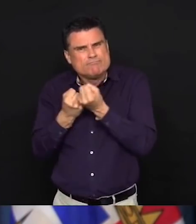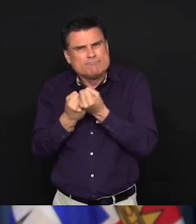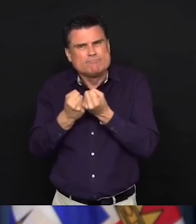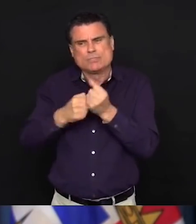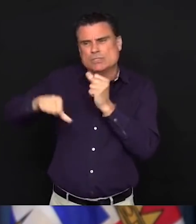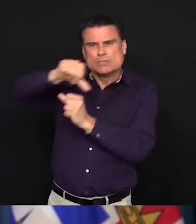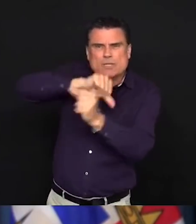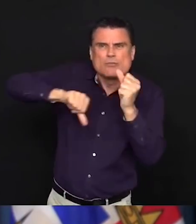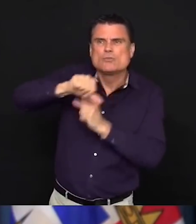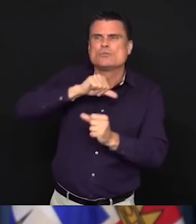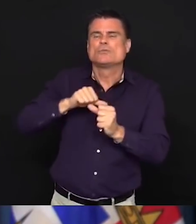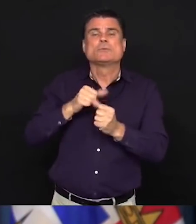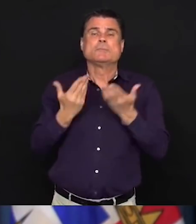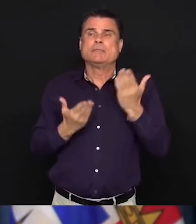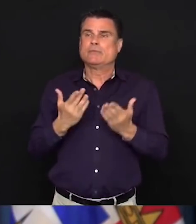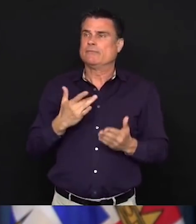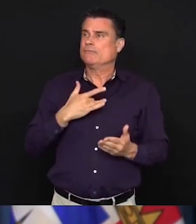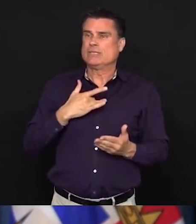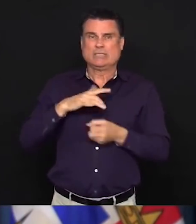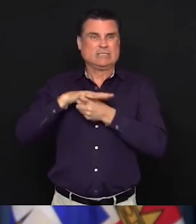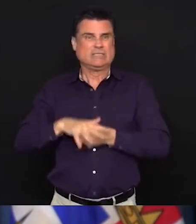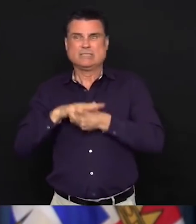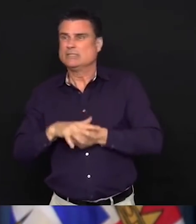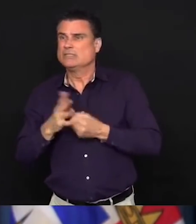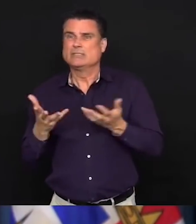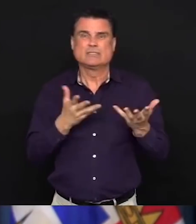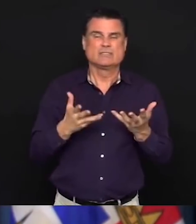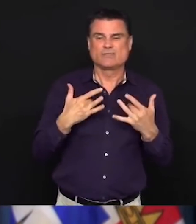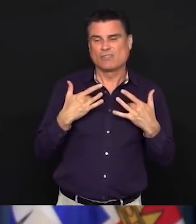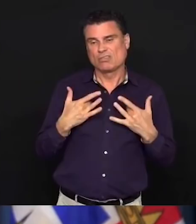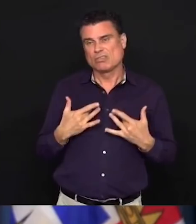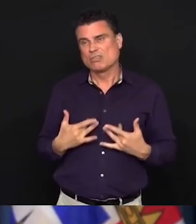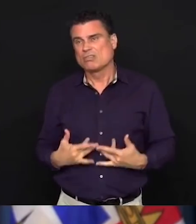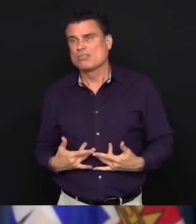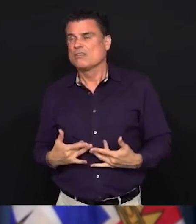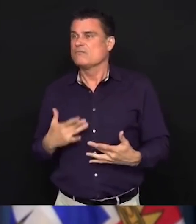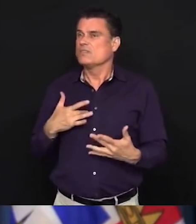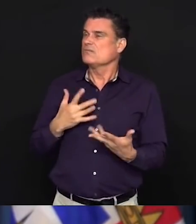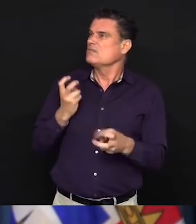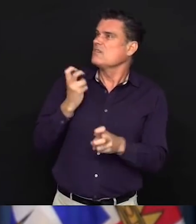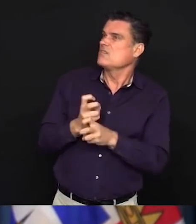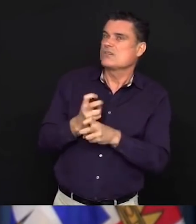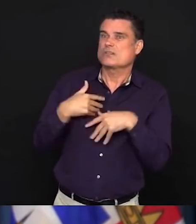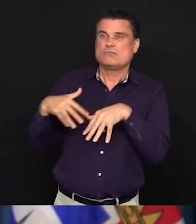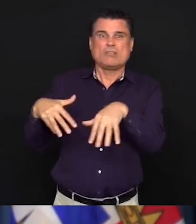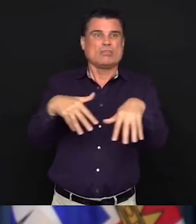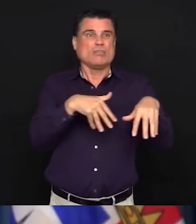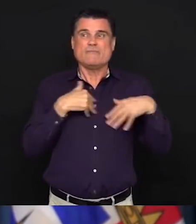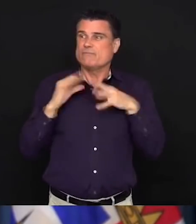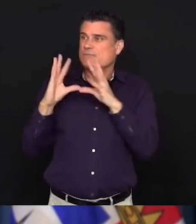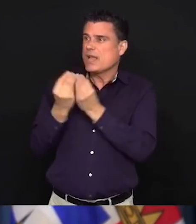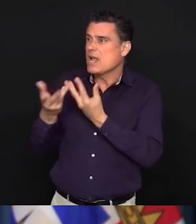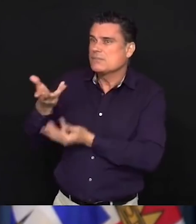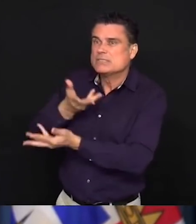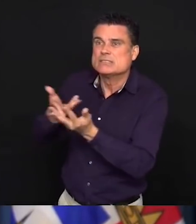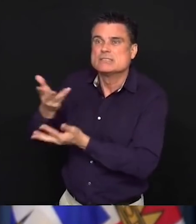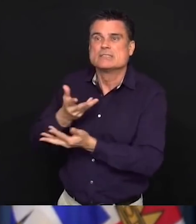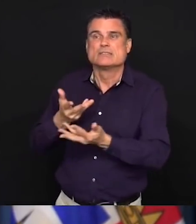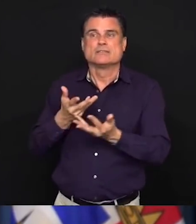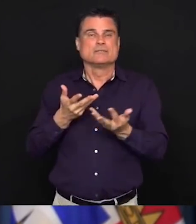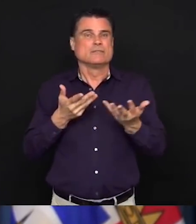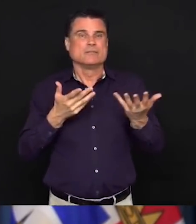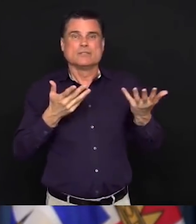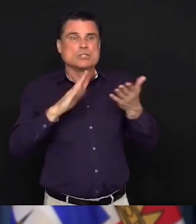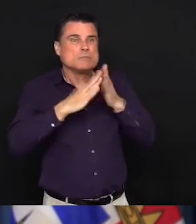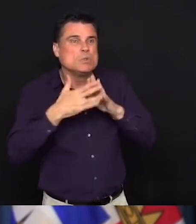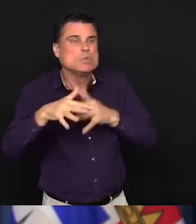that we face as individuals, as a family and as a community, together we can get through this. And the acknowledgement that mental health is something that